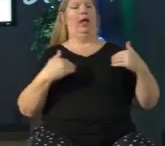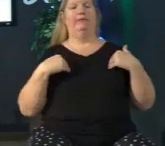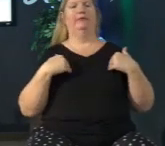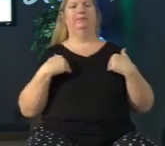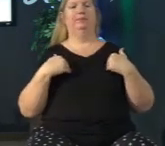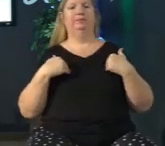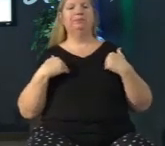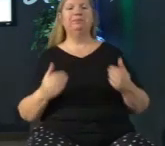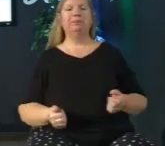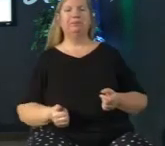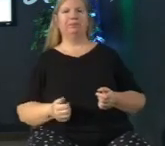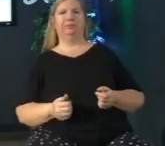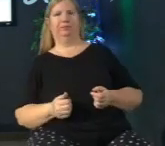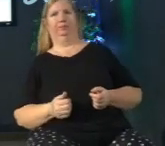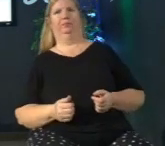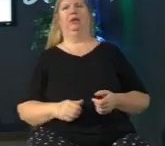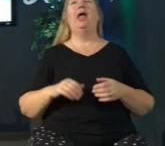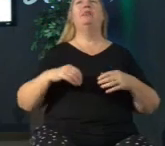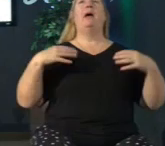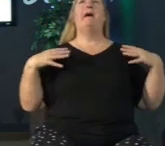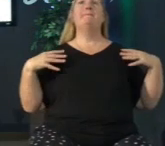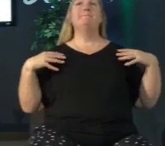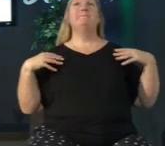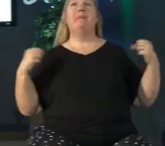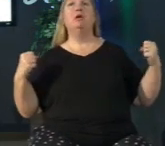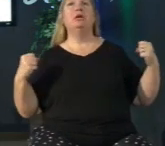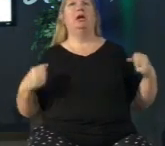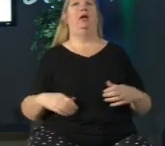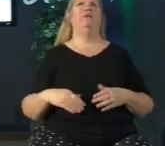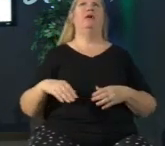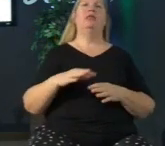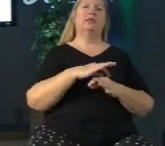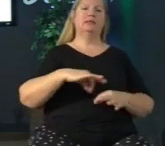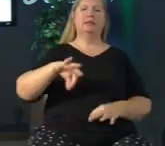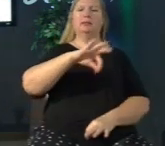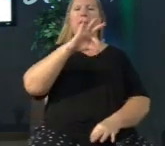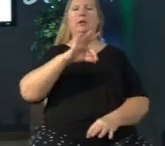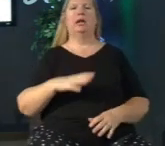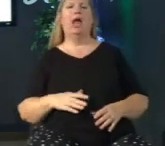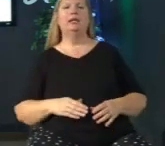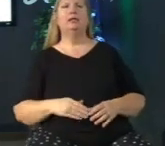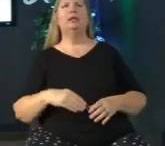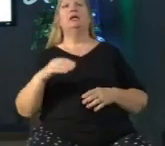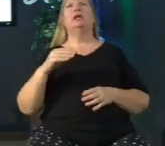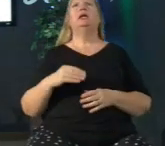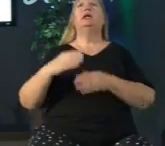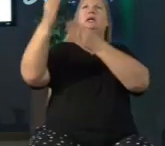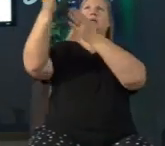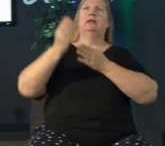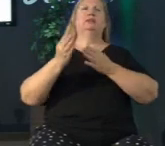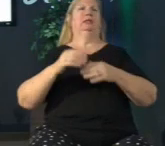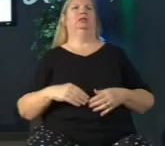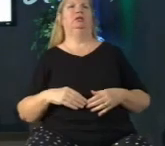next week we'll talk about power and the power of the spirit that empowers us to be able to do what god has called us to